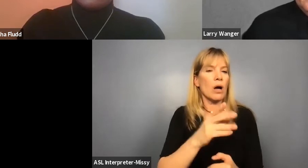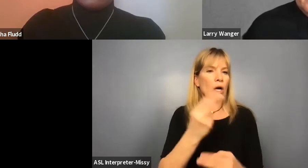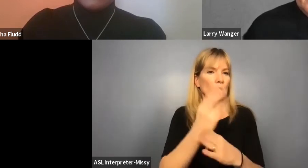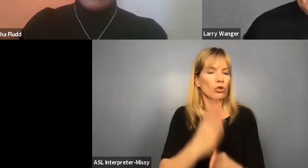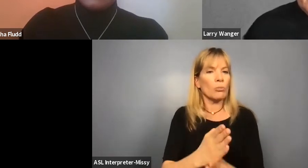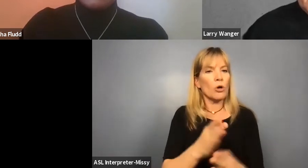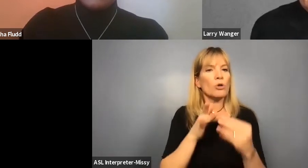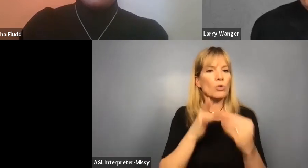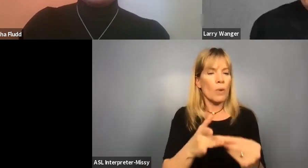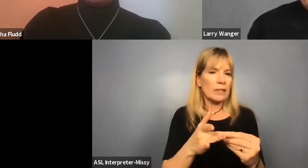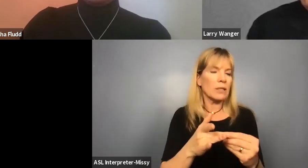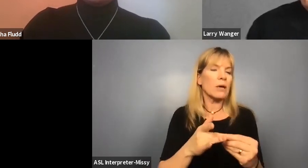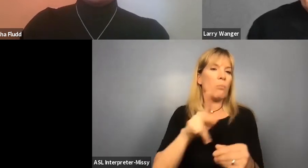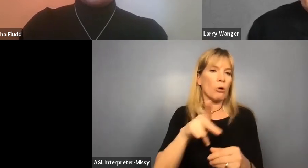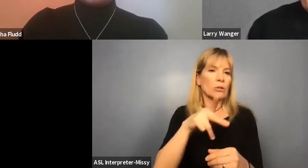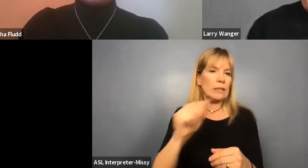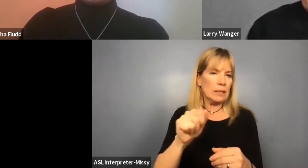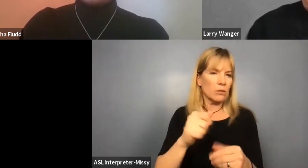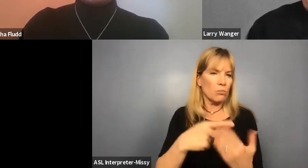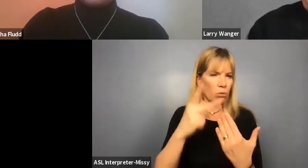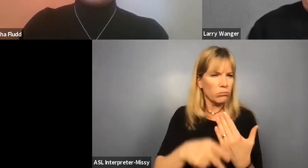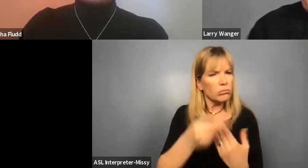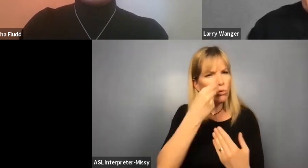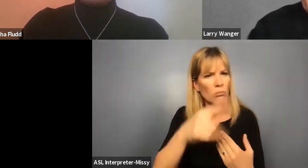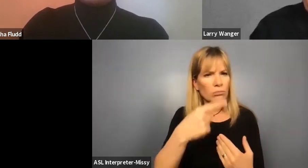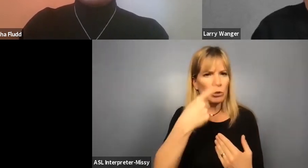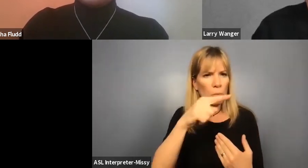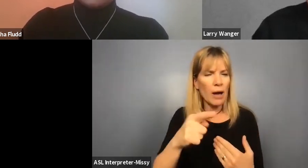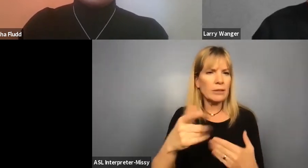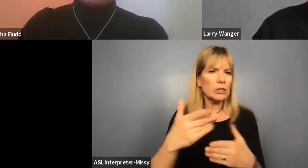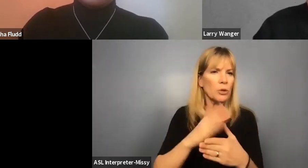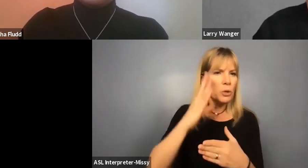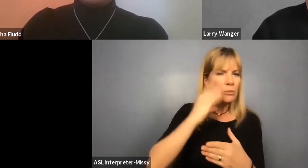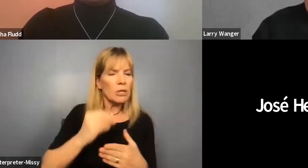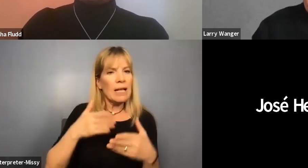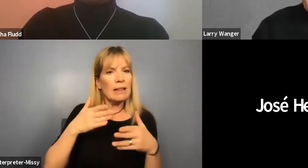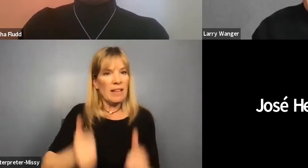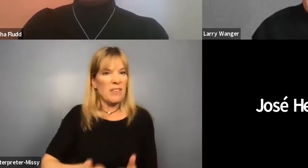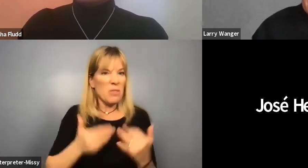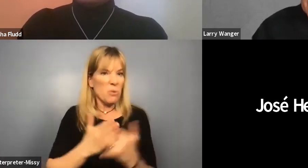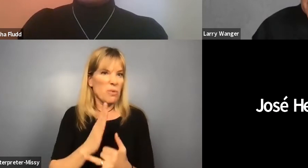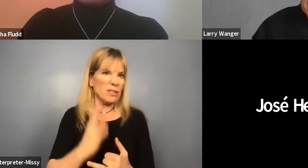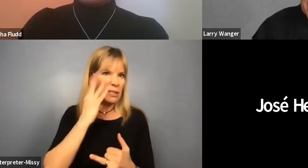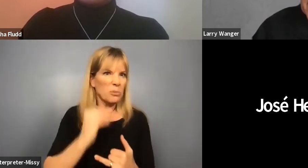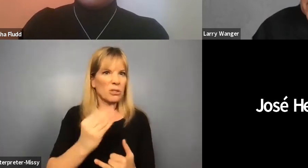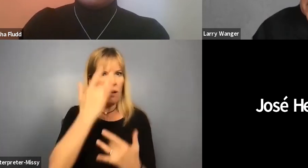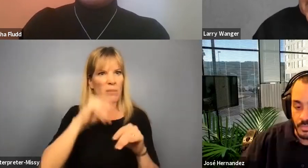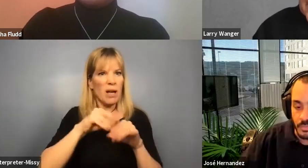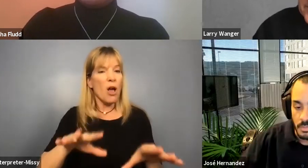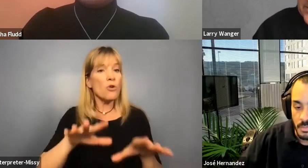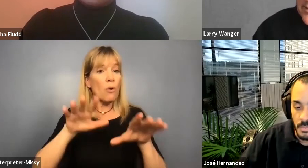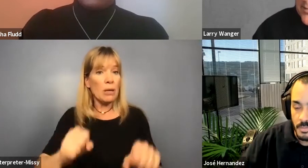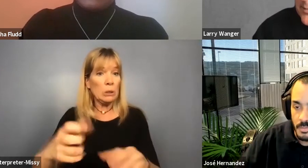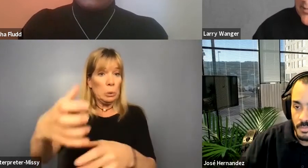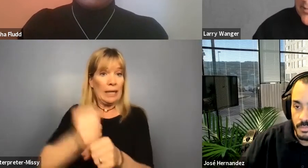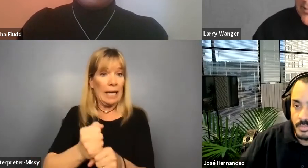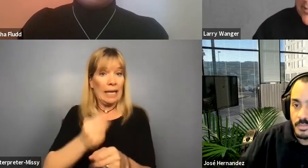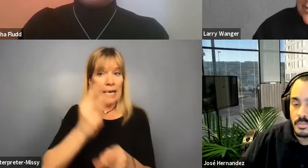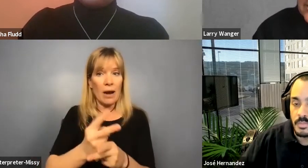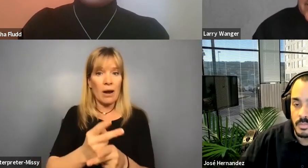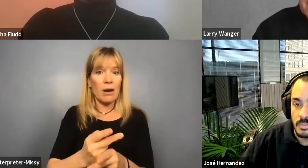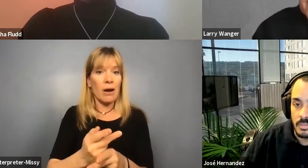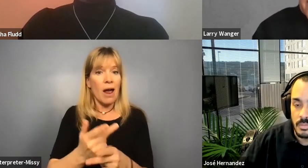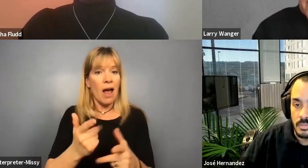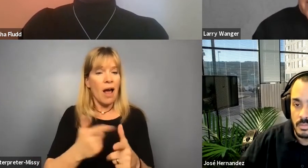assistance program. Can you share with us your experience living through this pandemic, your ability to secure care that you need,